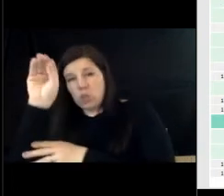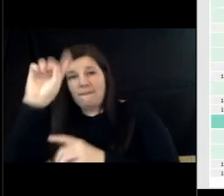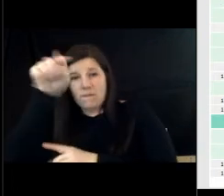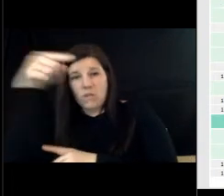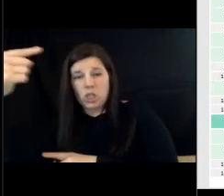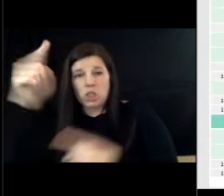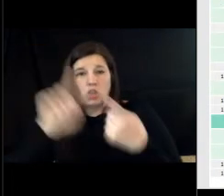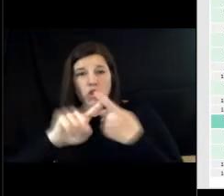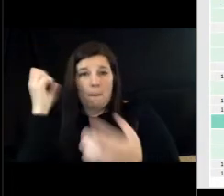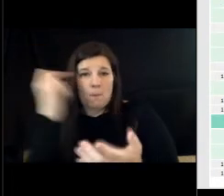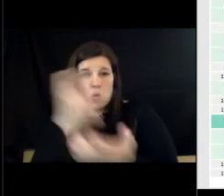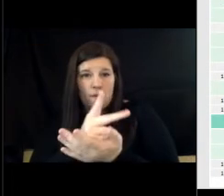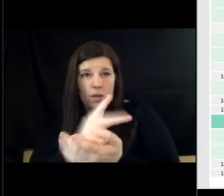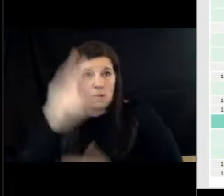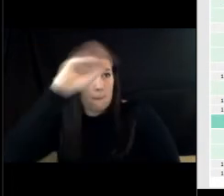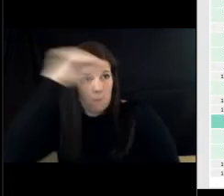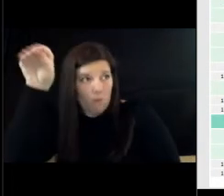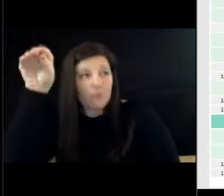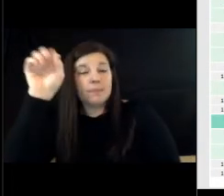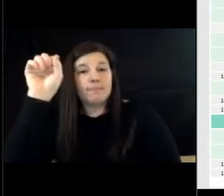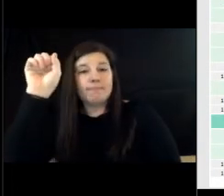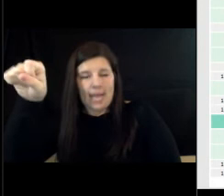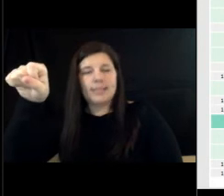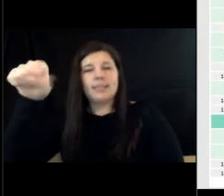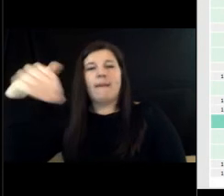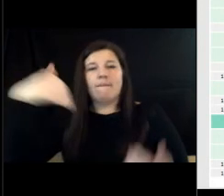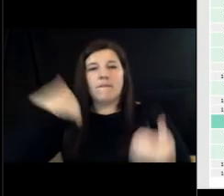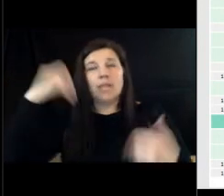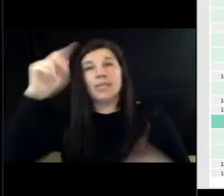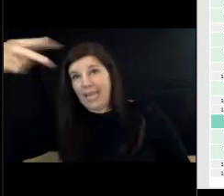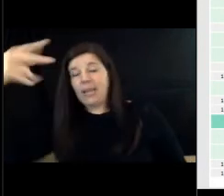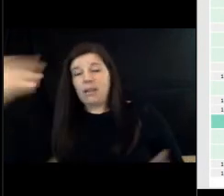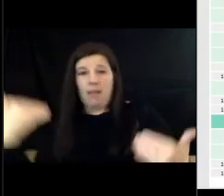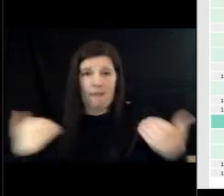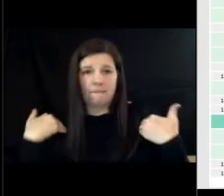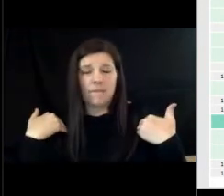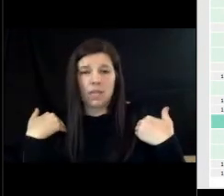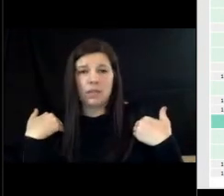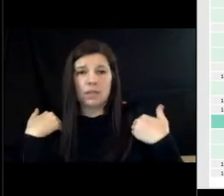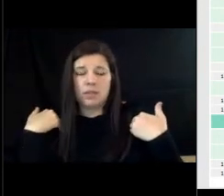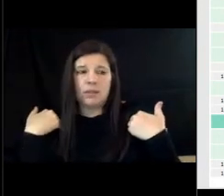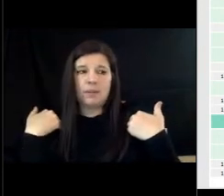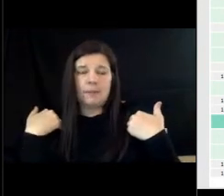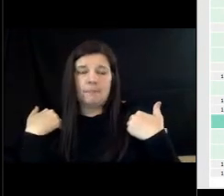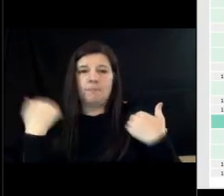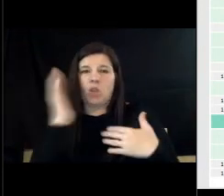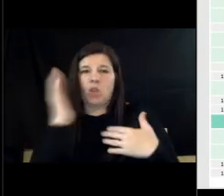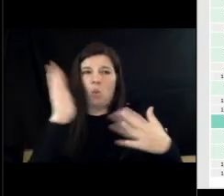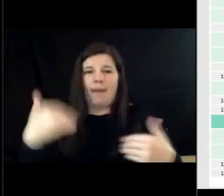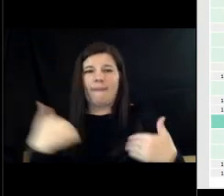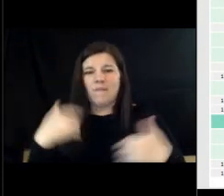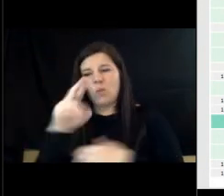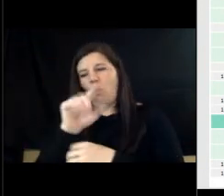may have that motion to approve we have a motion second and we have a second and we're going to do a roll call vote right